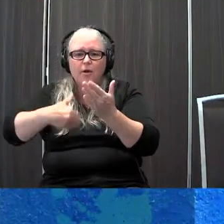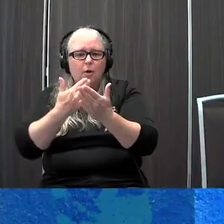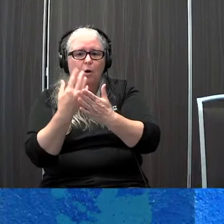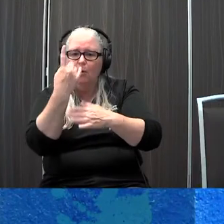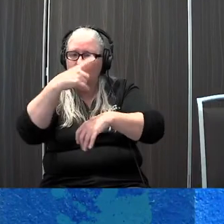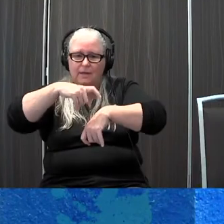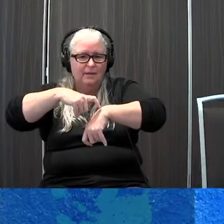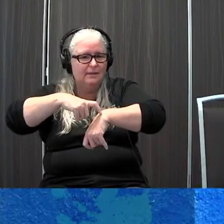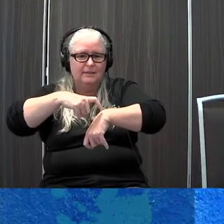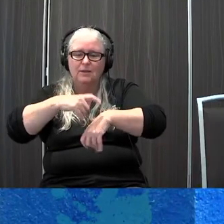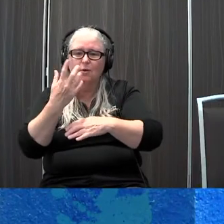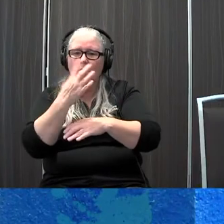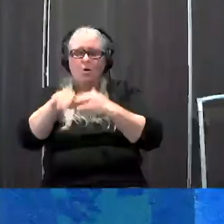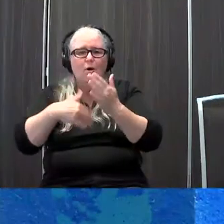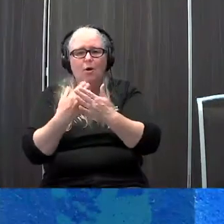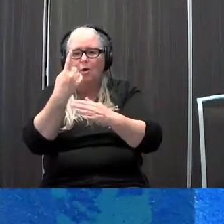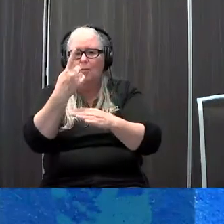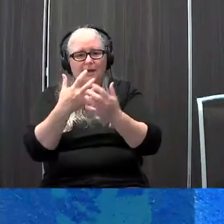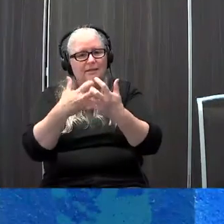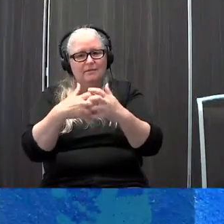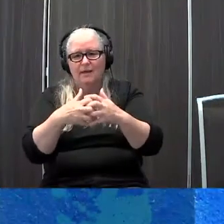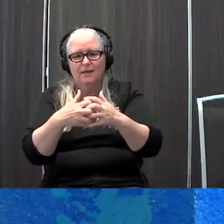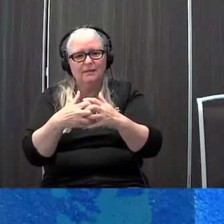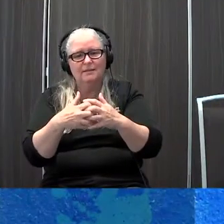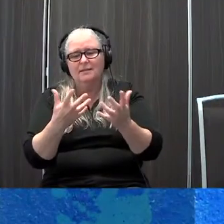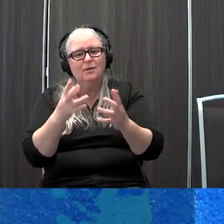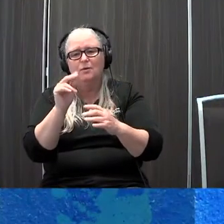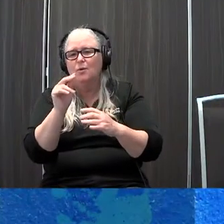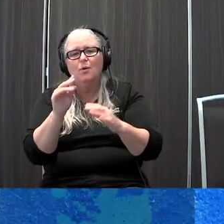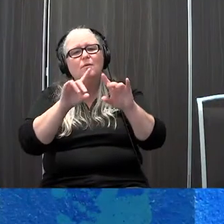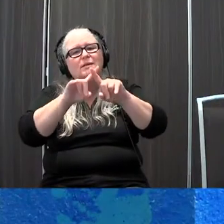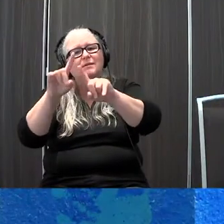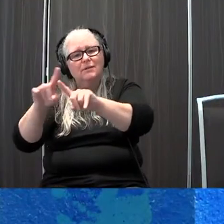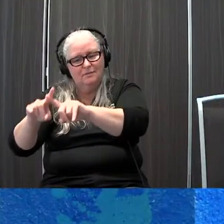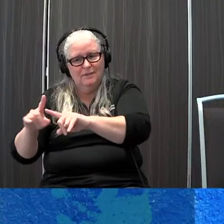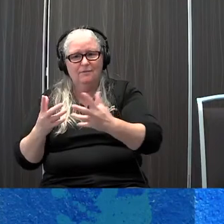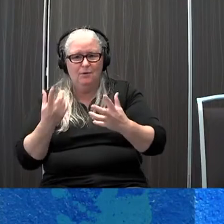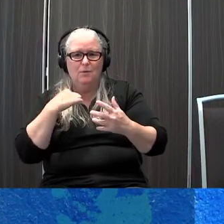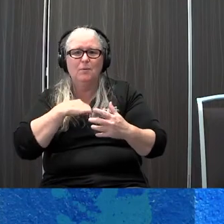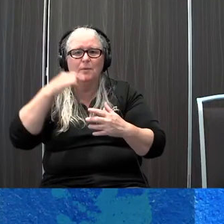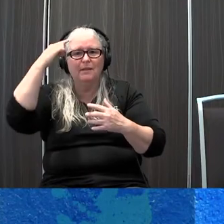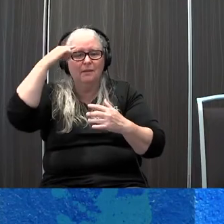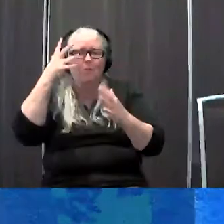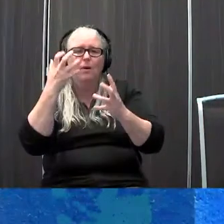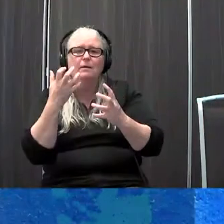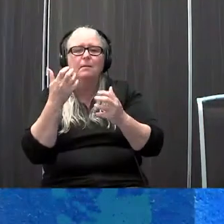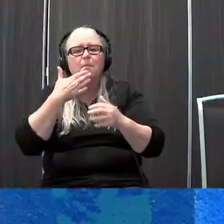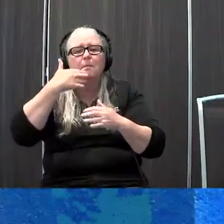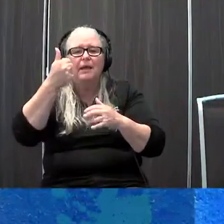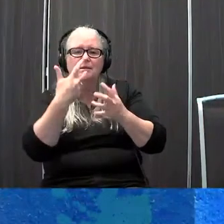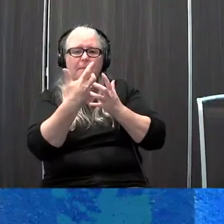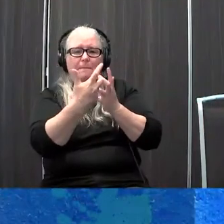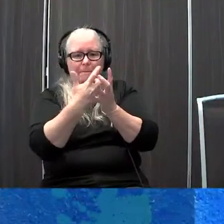we try to be very thoughtful when we are matching the features of the communication technology